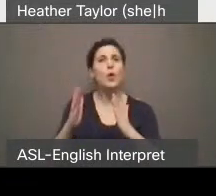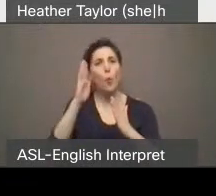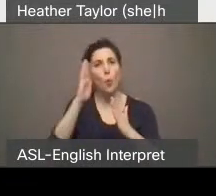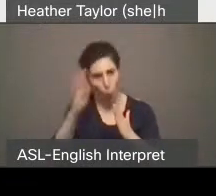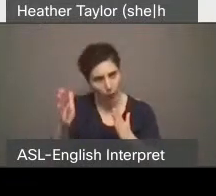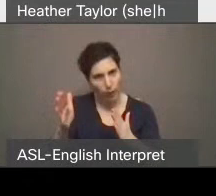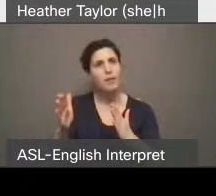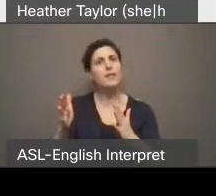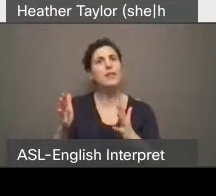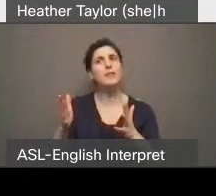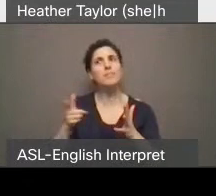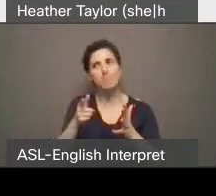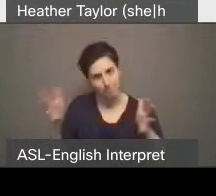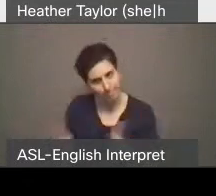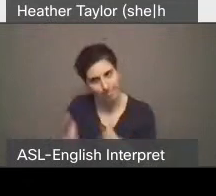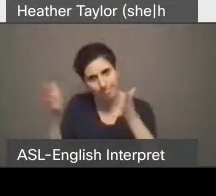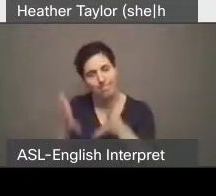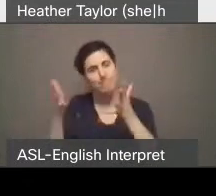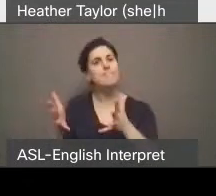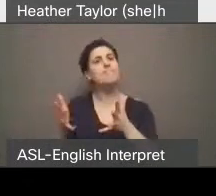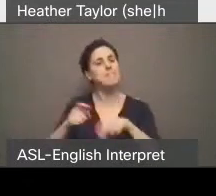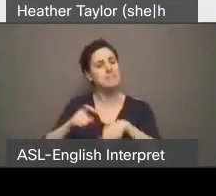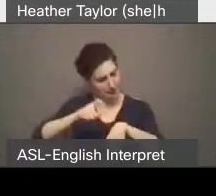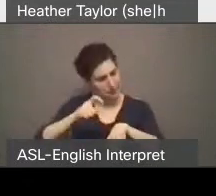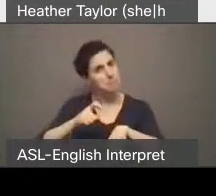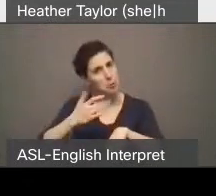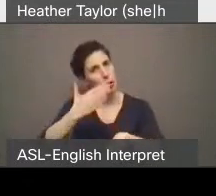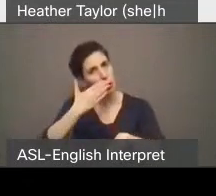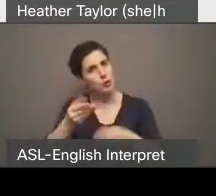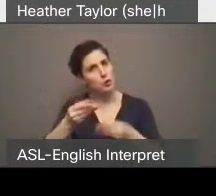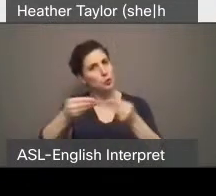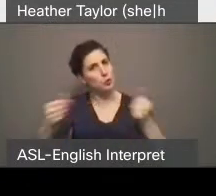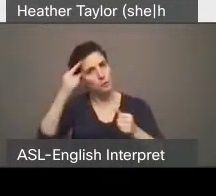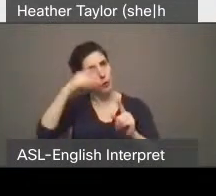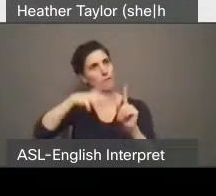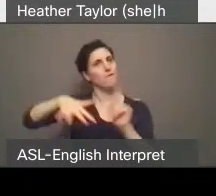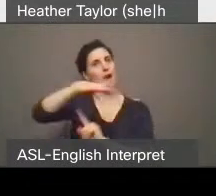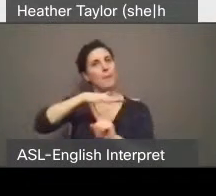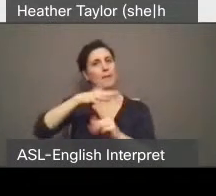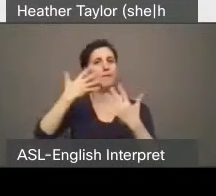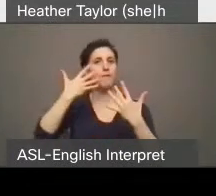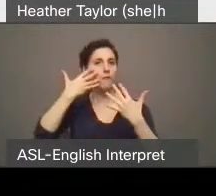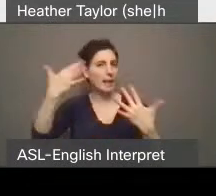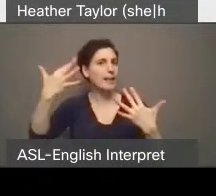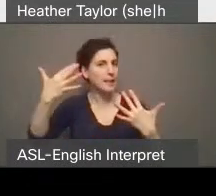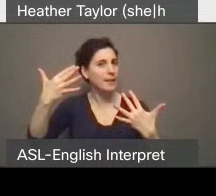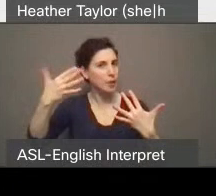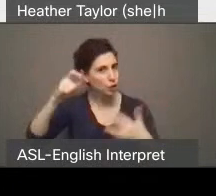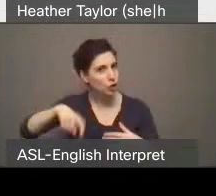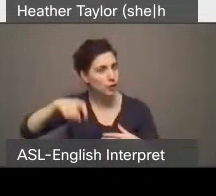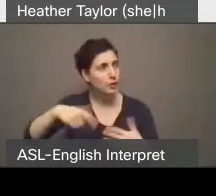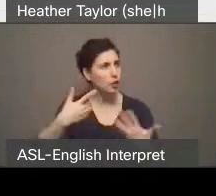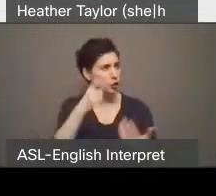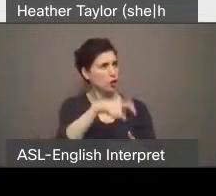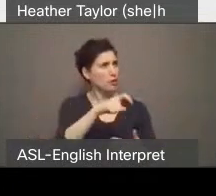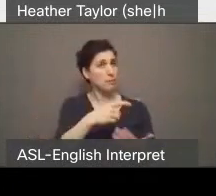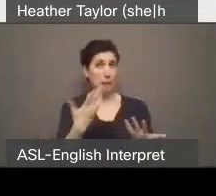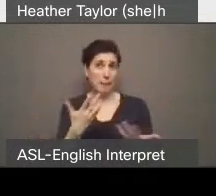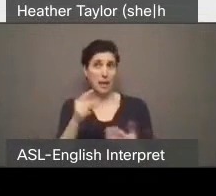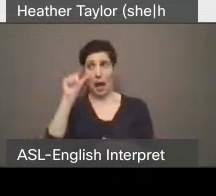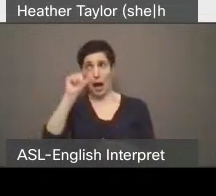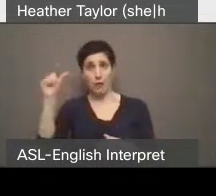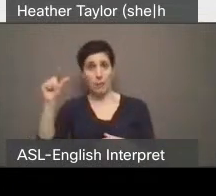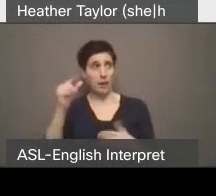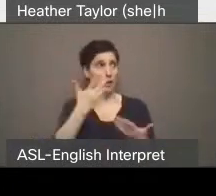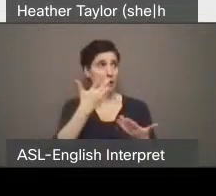and encouragement to support timely, environmentally friendly solutions. Maybe there could be government partnerships with the home